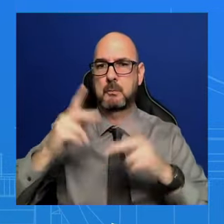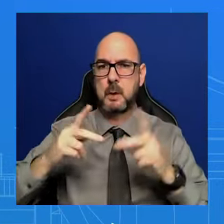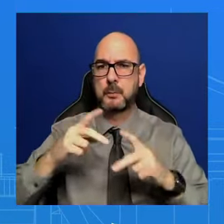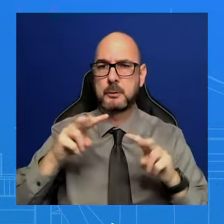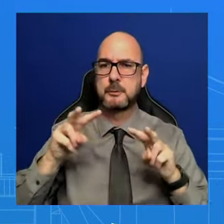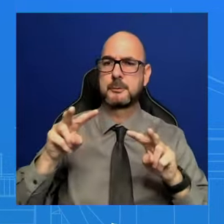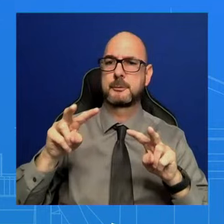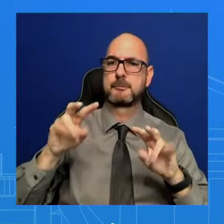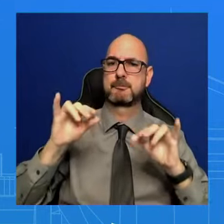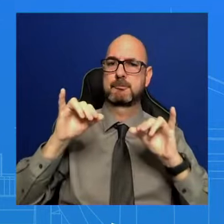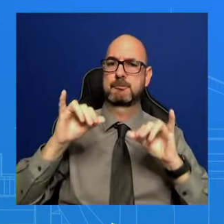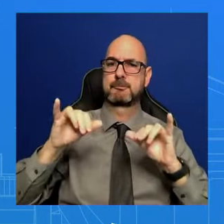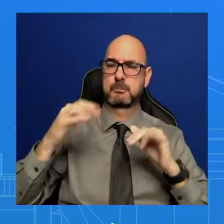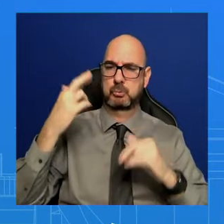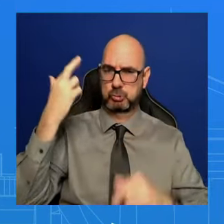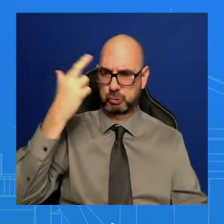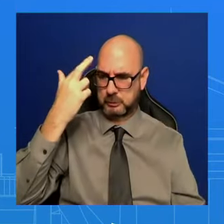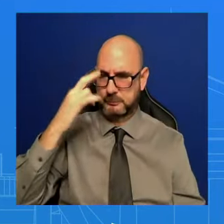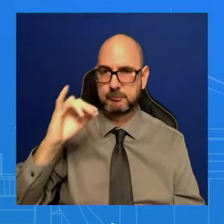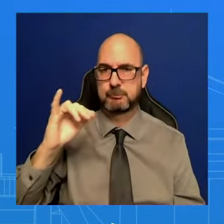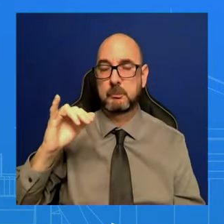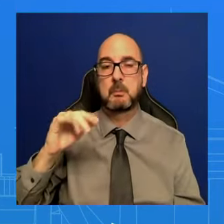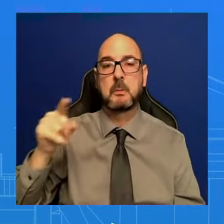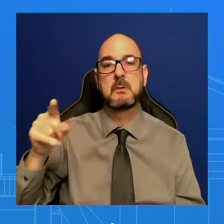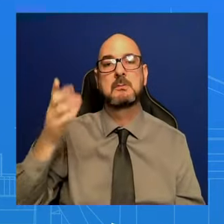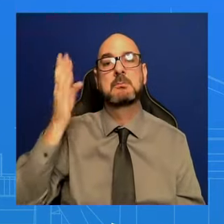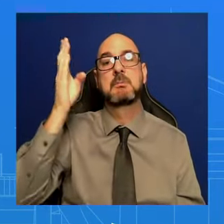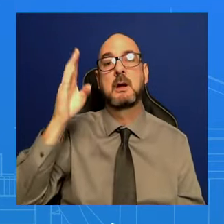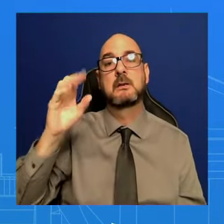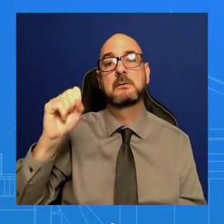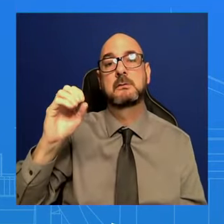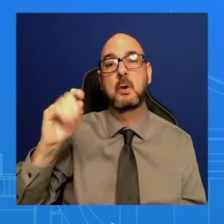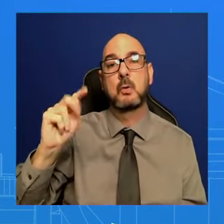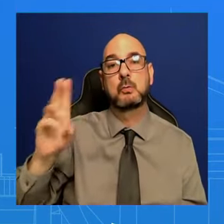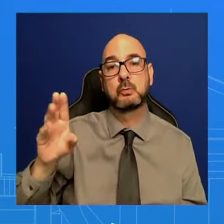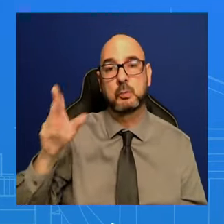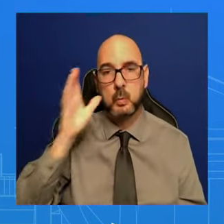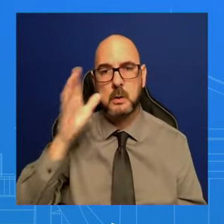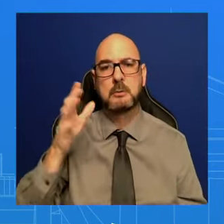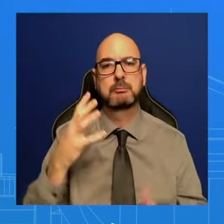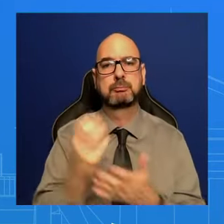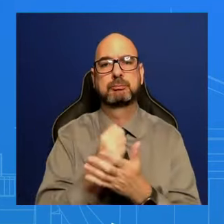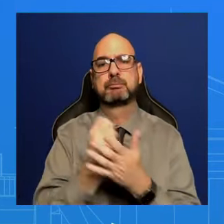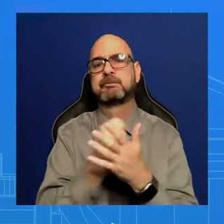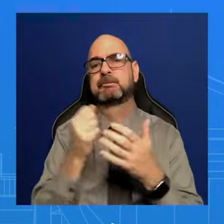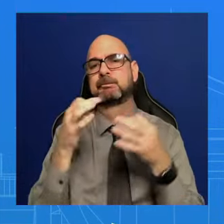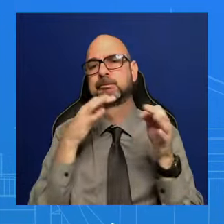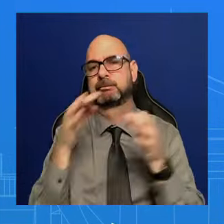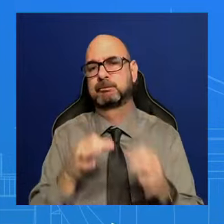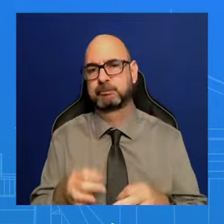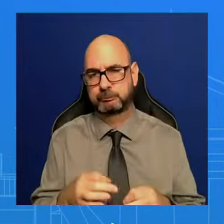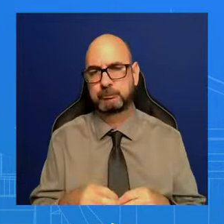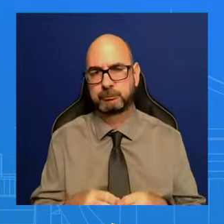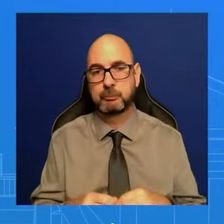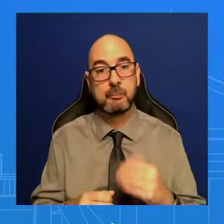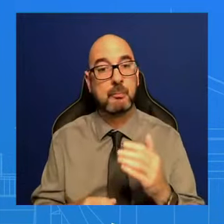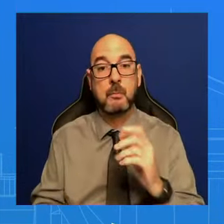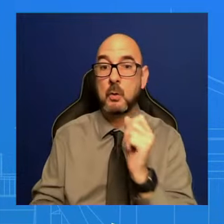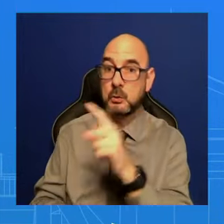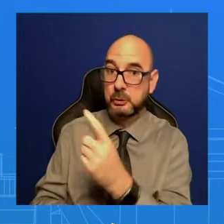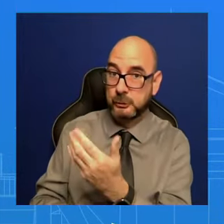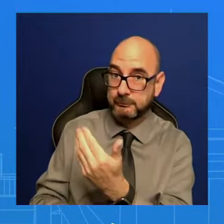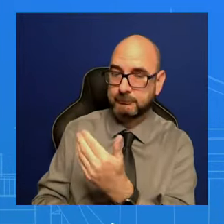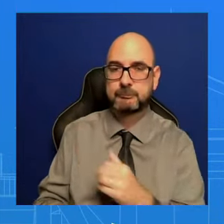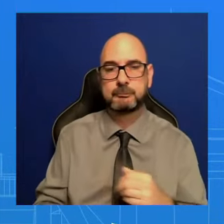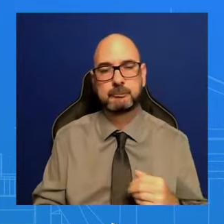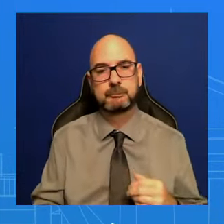opportunity, perfect opportunity to lay that out. Go ahead, Janie. Yeah, we go. Thank you. Thank you very much. I have a question